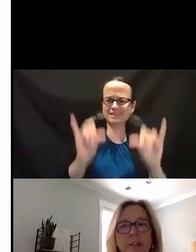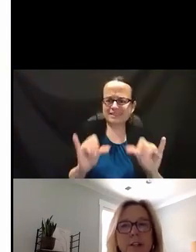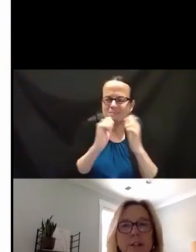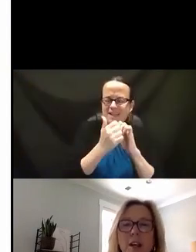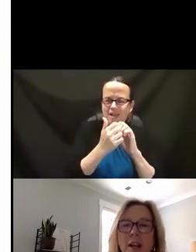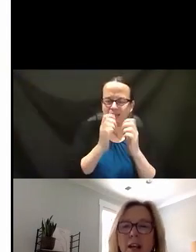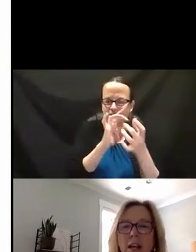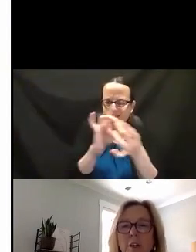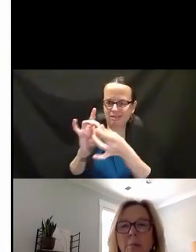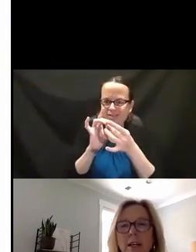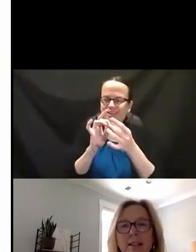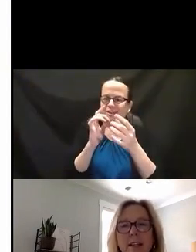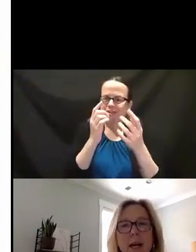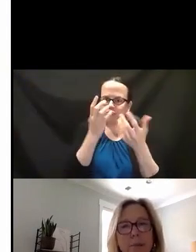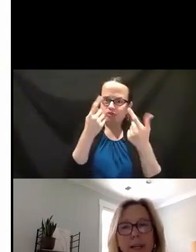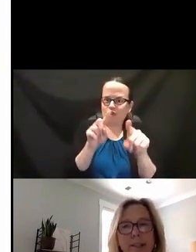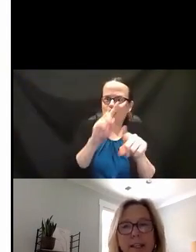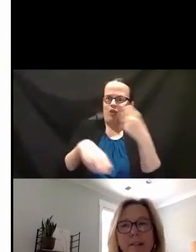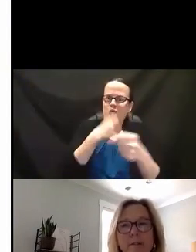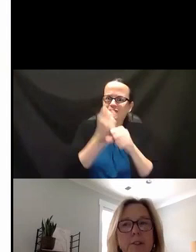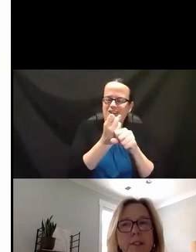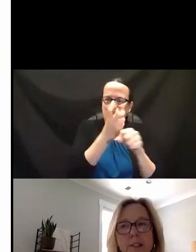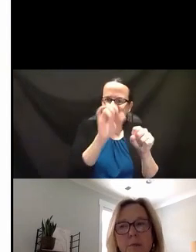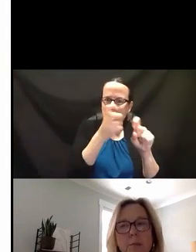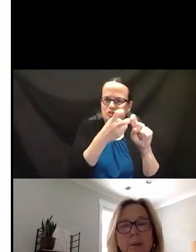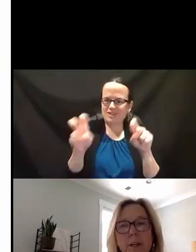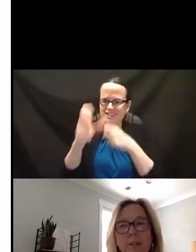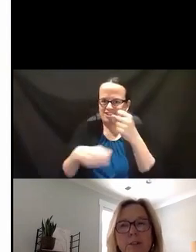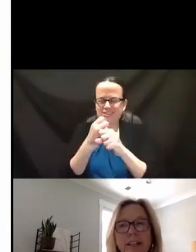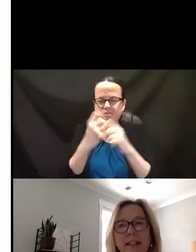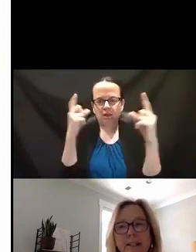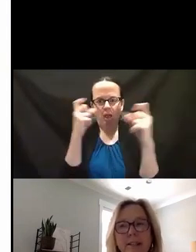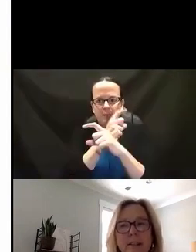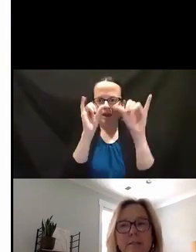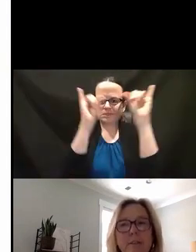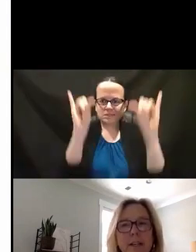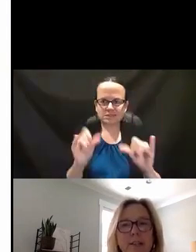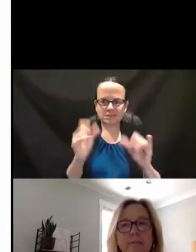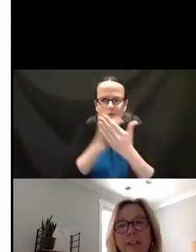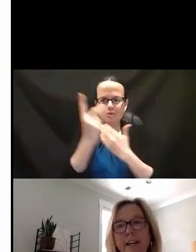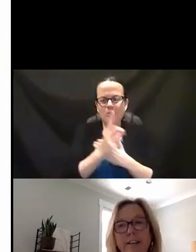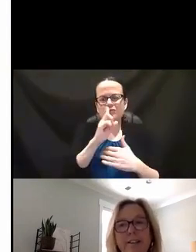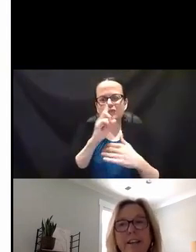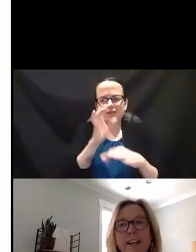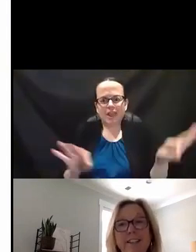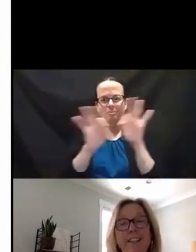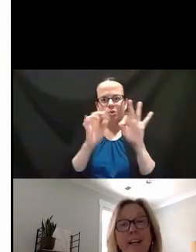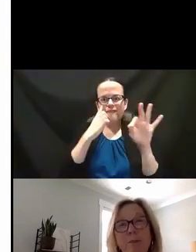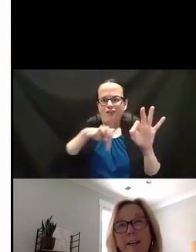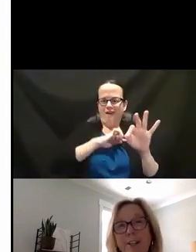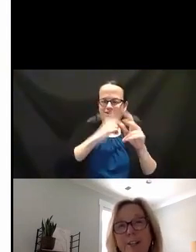transition years. And really because of the complexities of those systems and programs, it's really necessary for us to figure out this